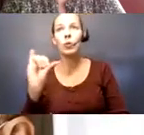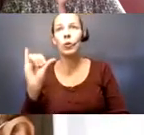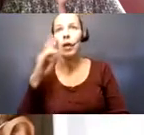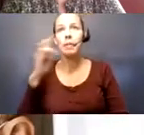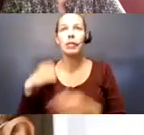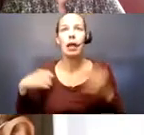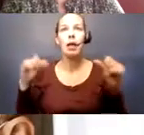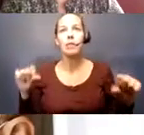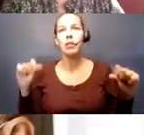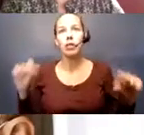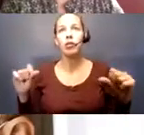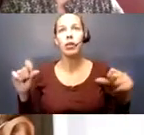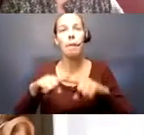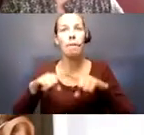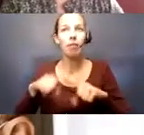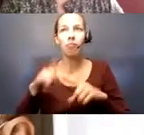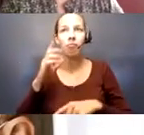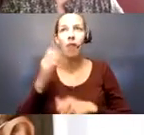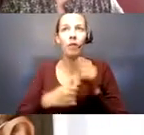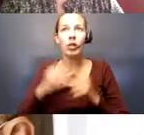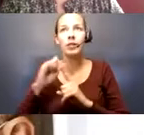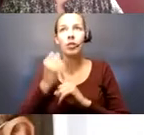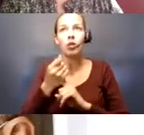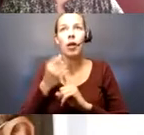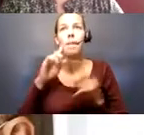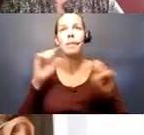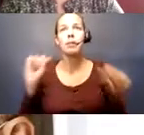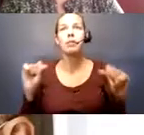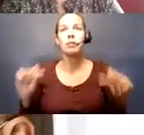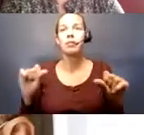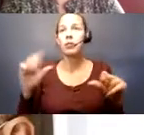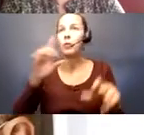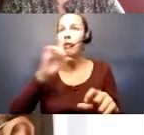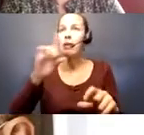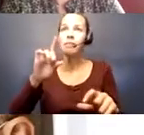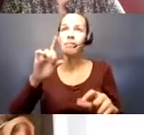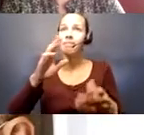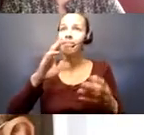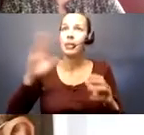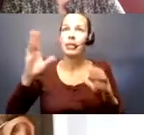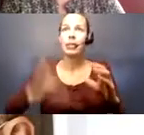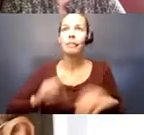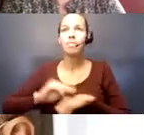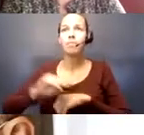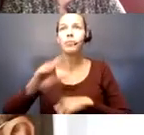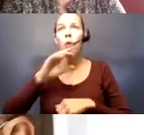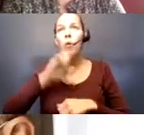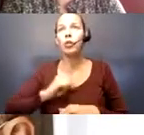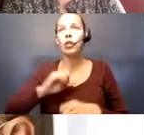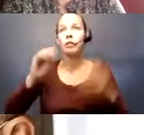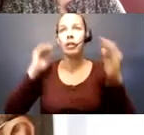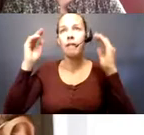potential, depending on every situation, but potential detrimental effects to older adults' physical, mental